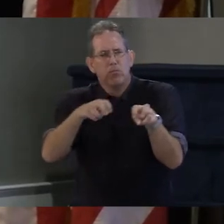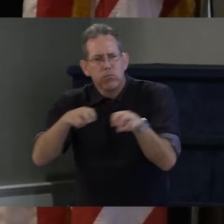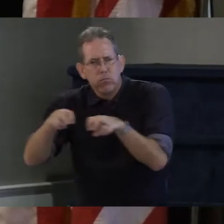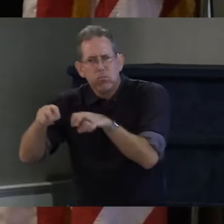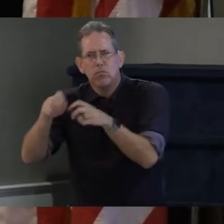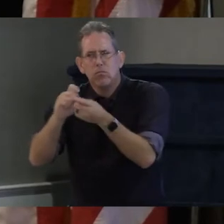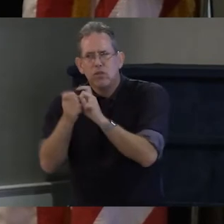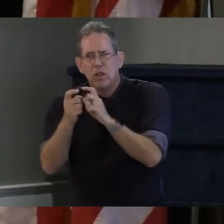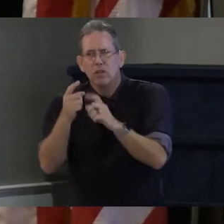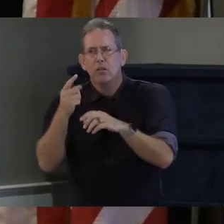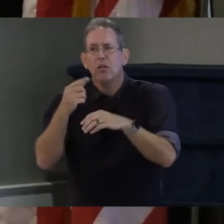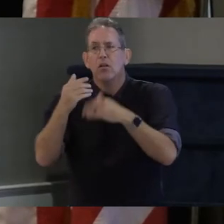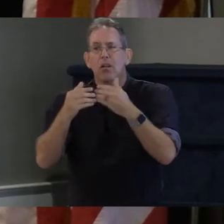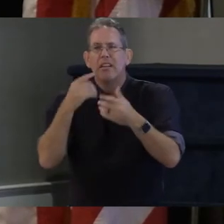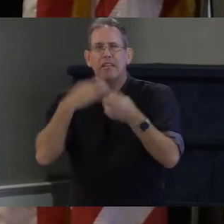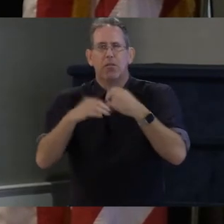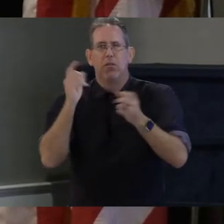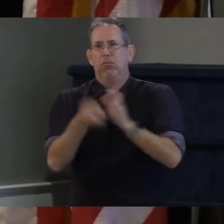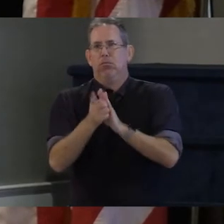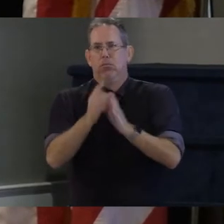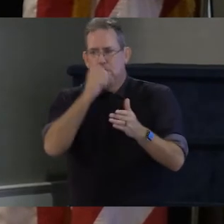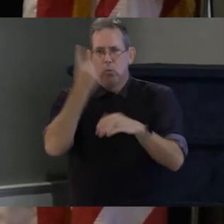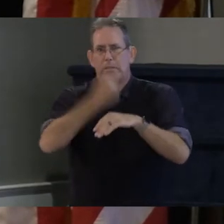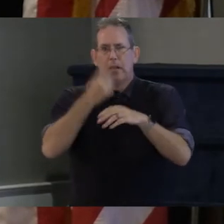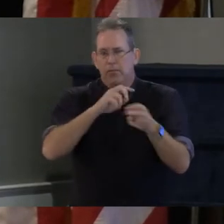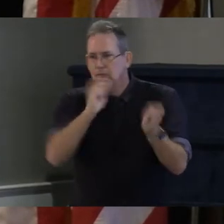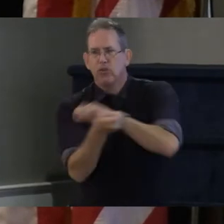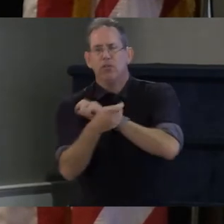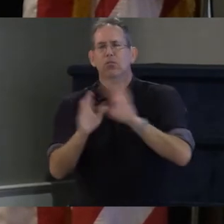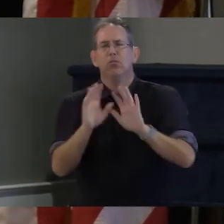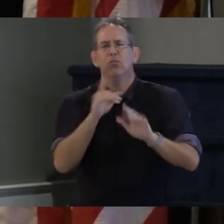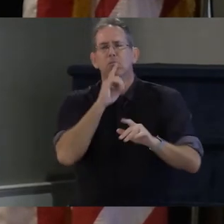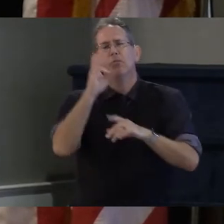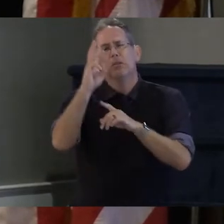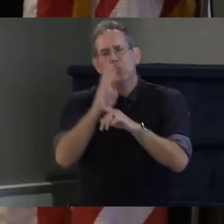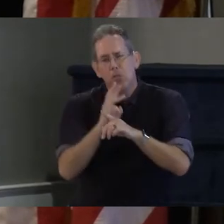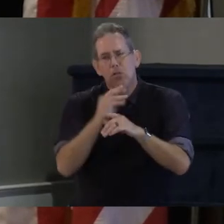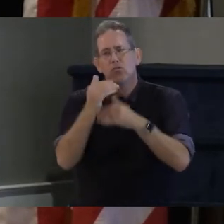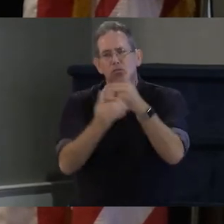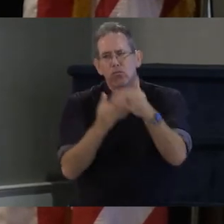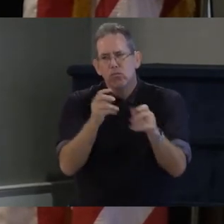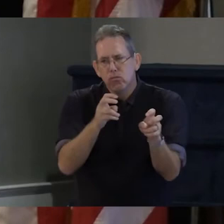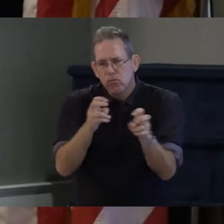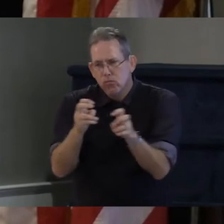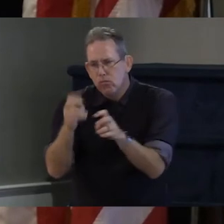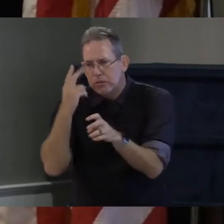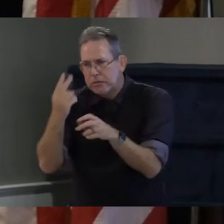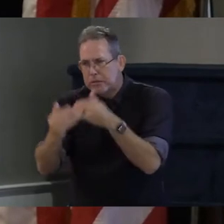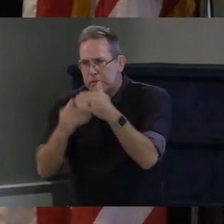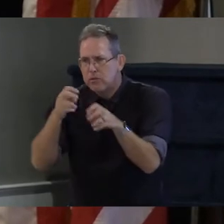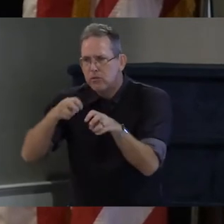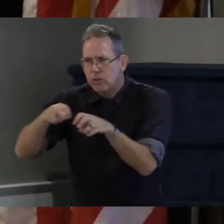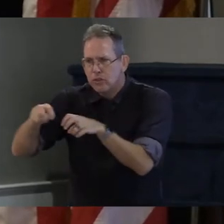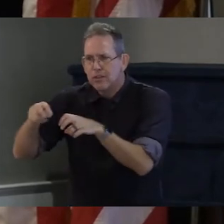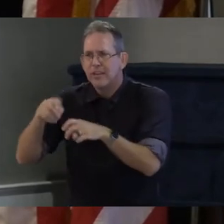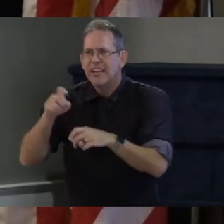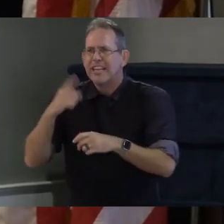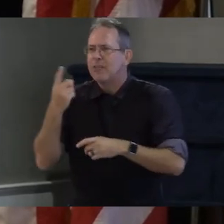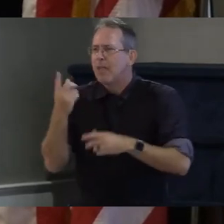and then have nothing and and and and just are incentivized to stay uh